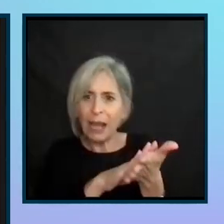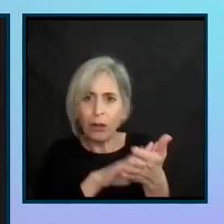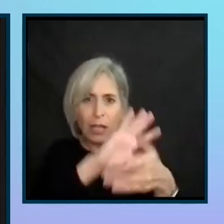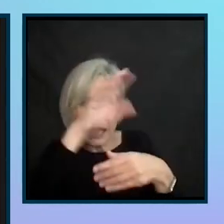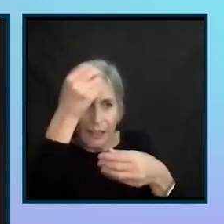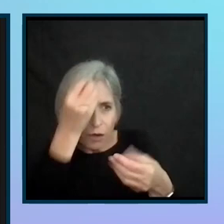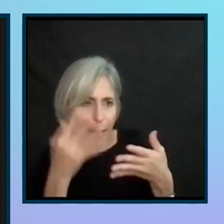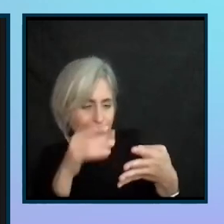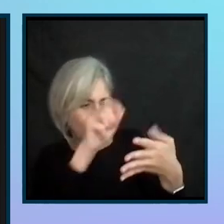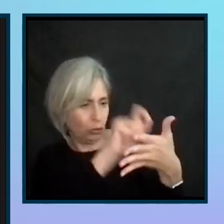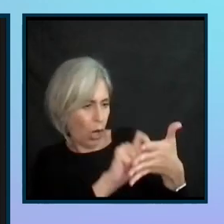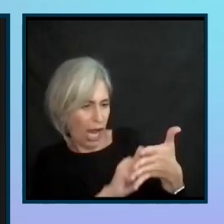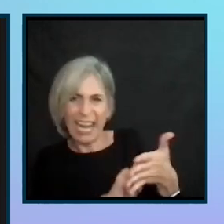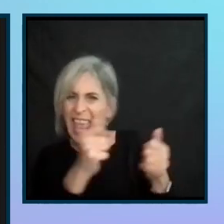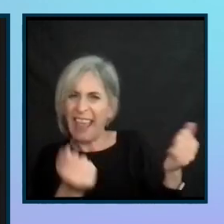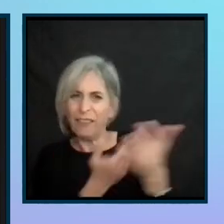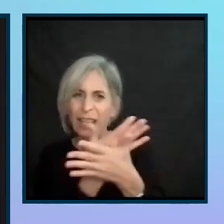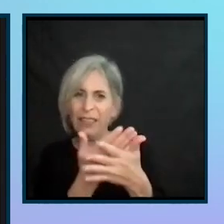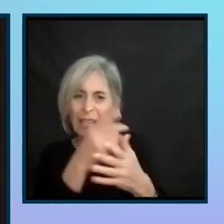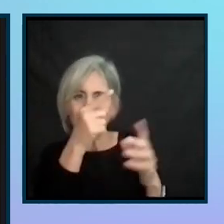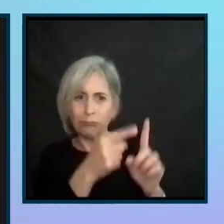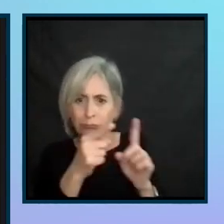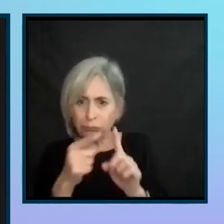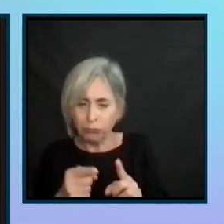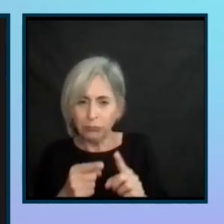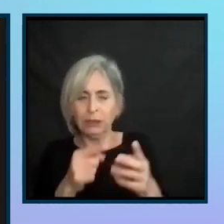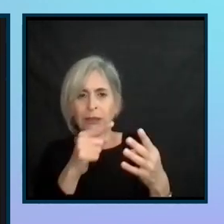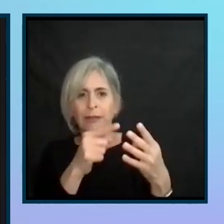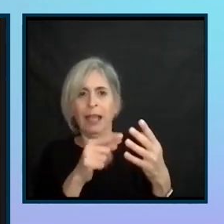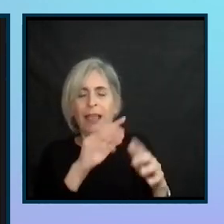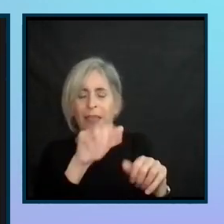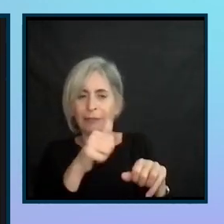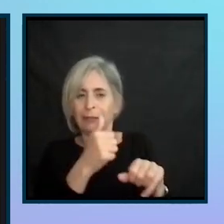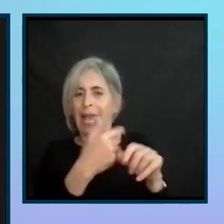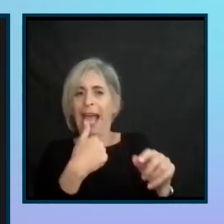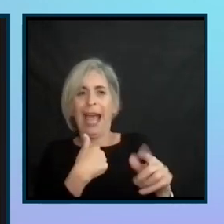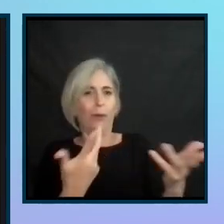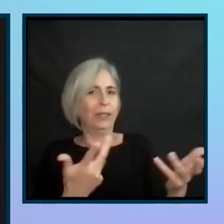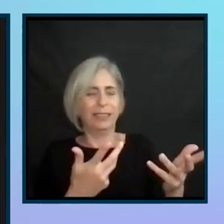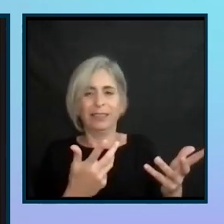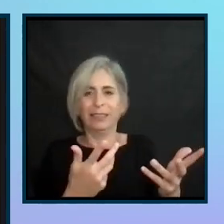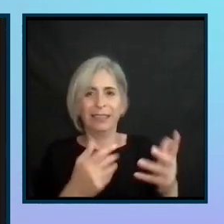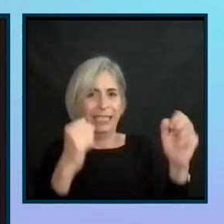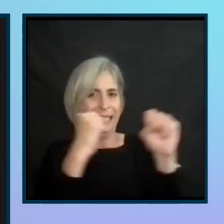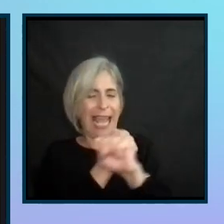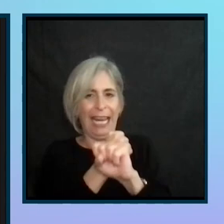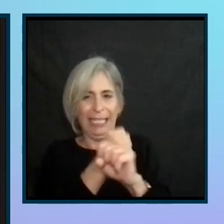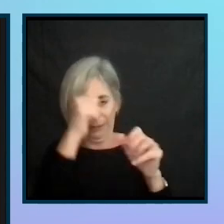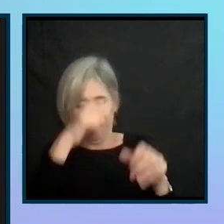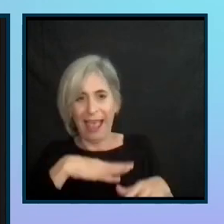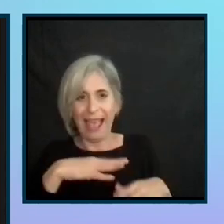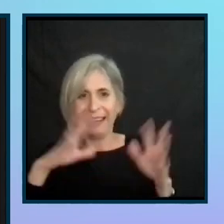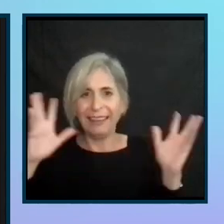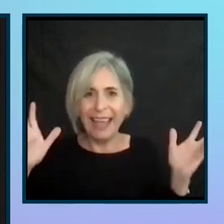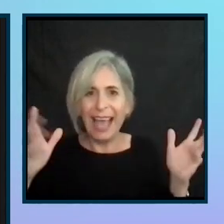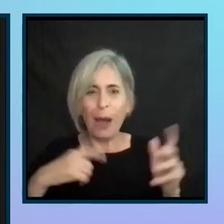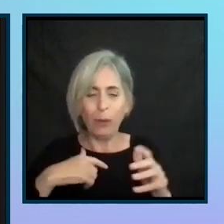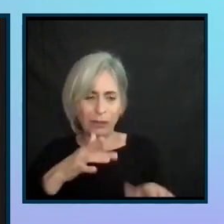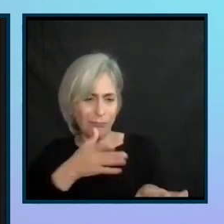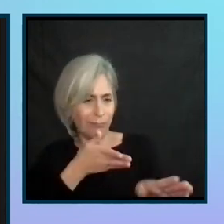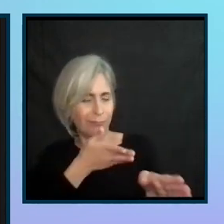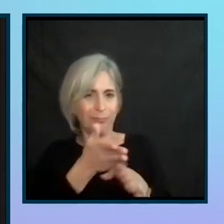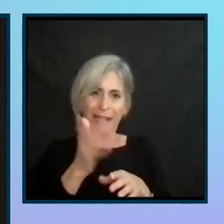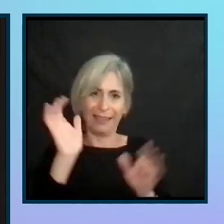information, write everything down for everybody, put the standings up. And I was the statistician. They called me Mickey Pools. I was the main guy.